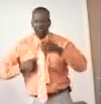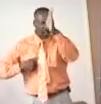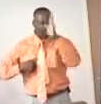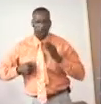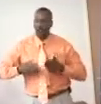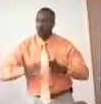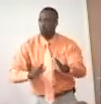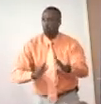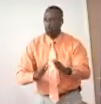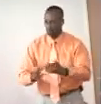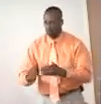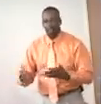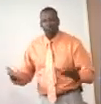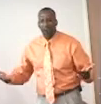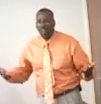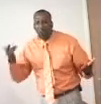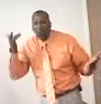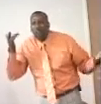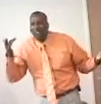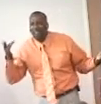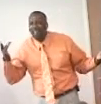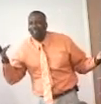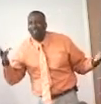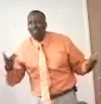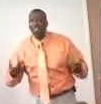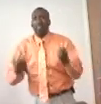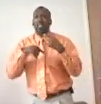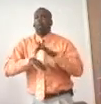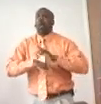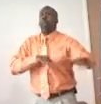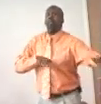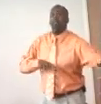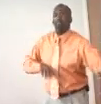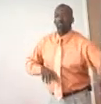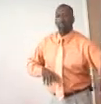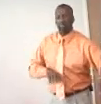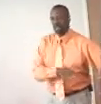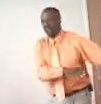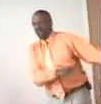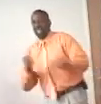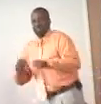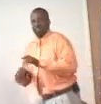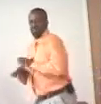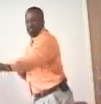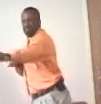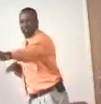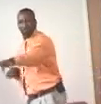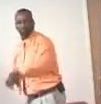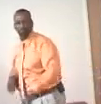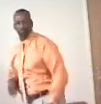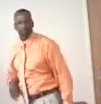God's word. Come in empty and leave empty.